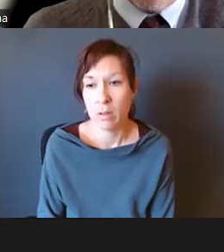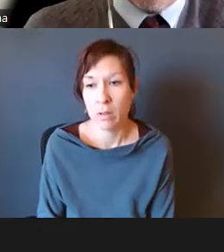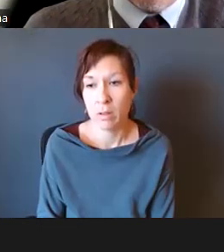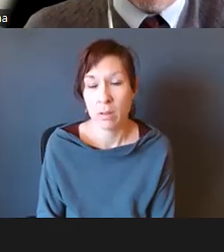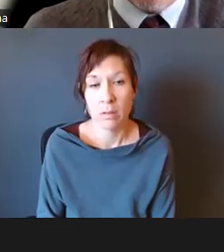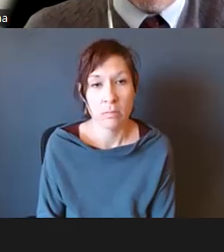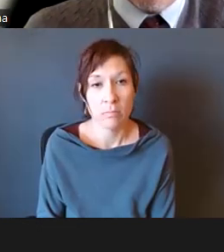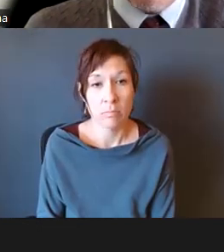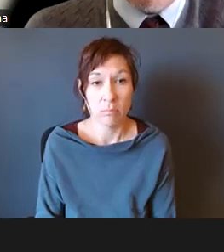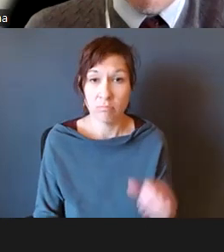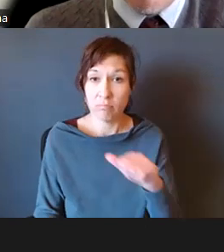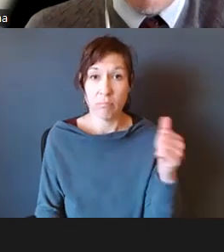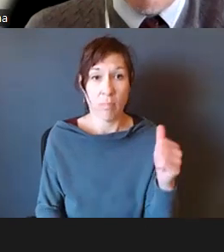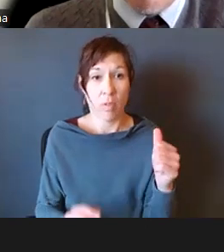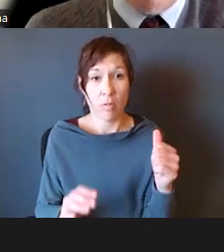Any other.